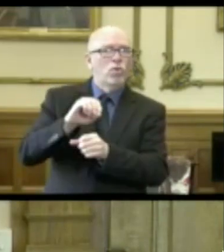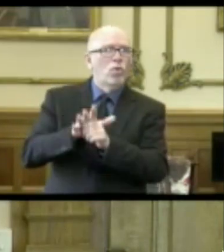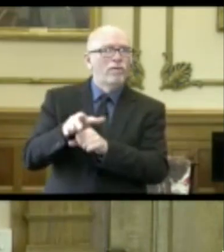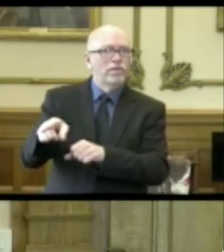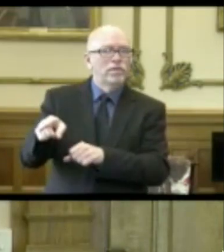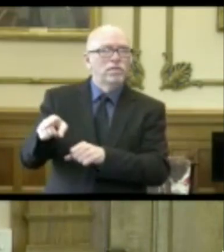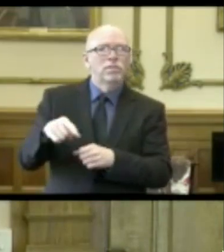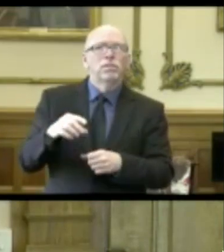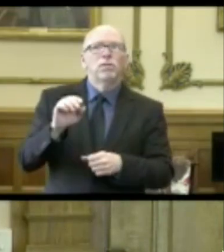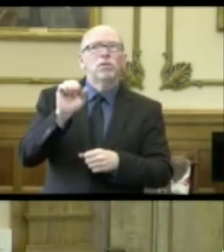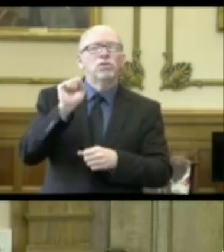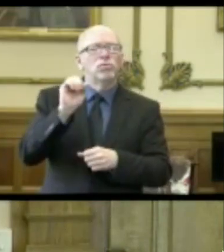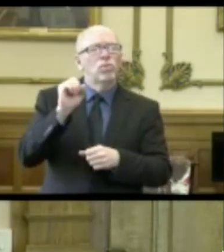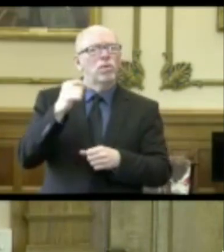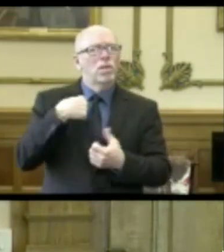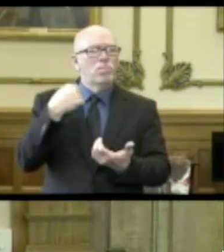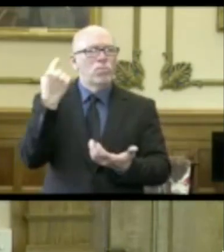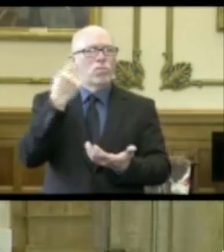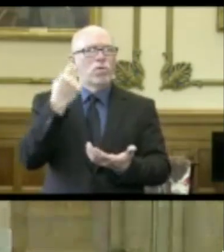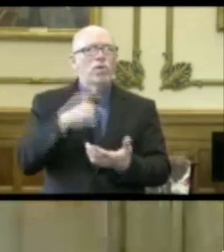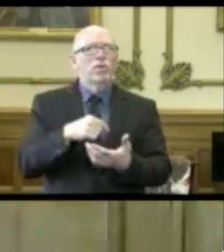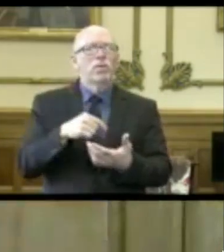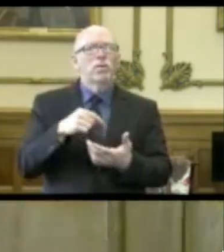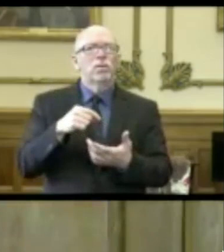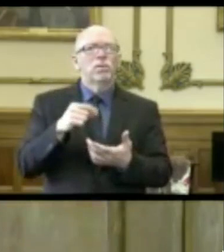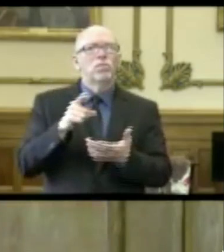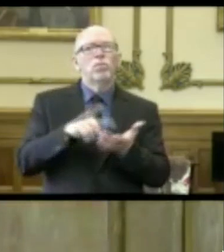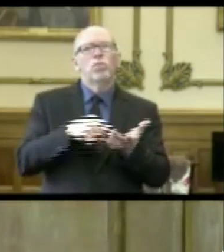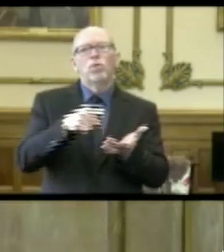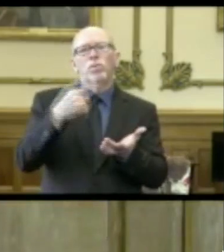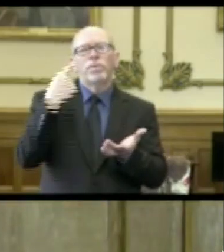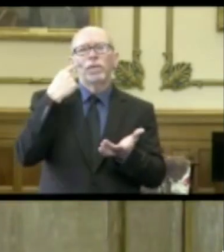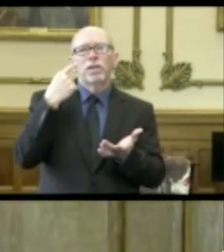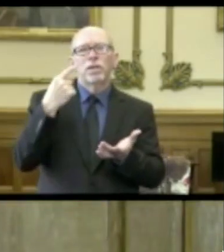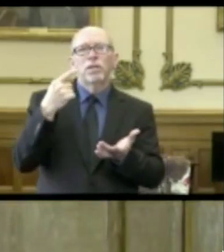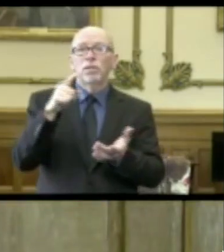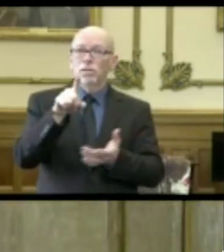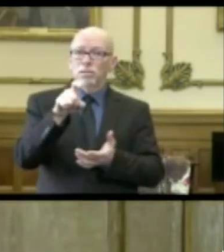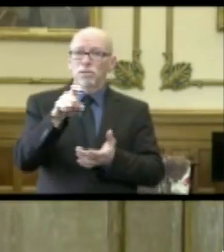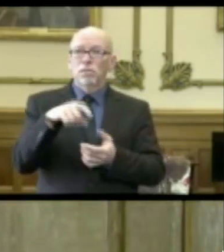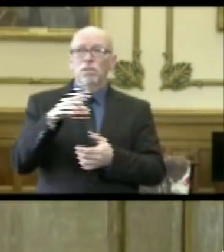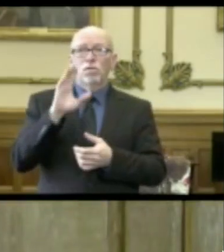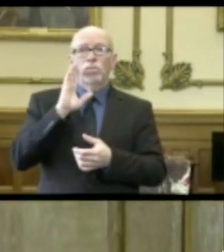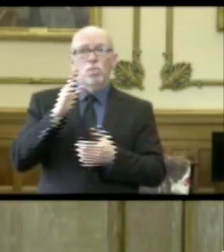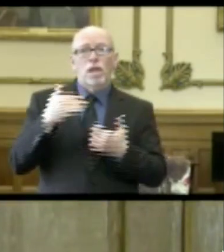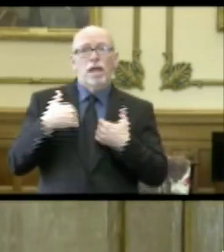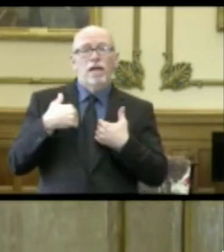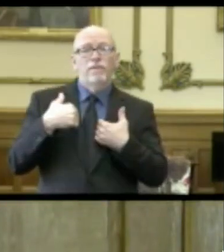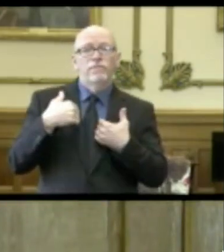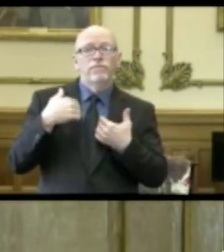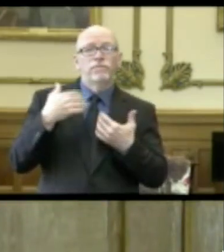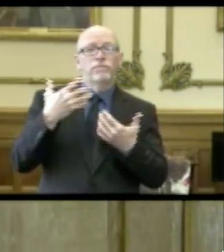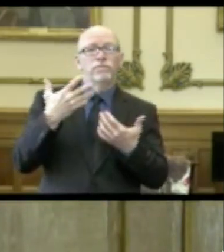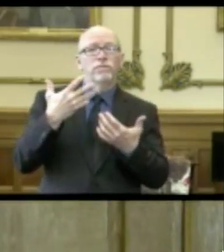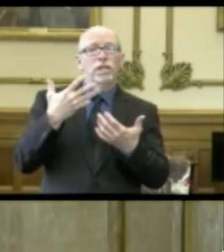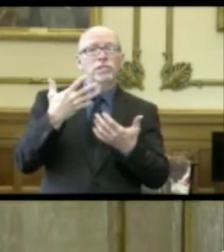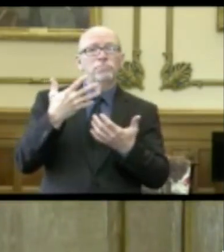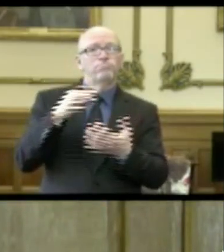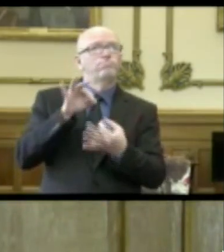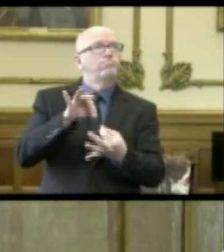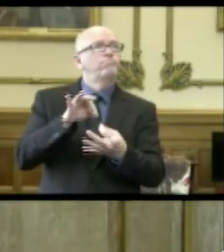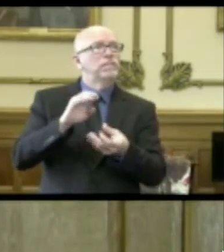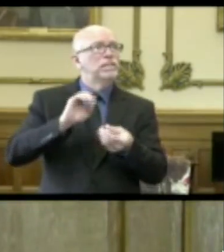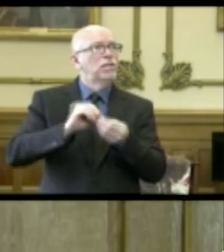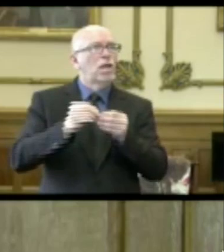So I'm wondering, what do you think, you know, is there actually going to be a good number to represent